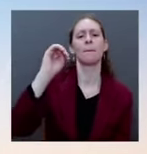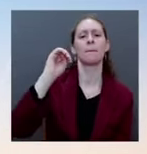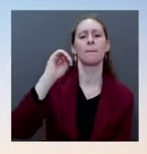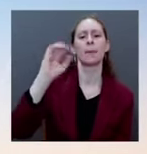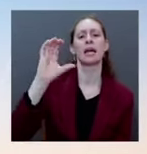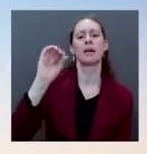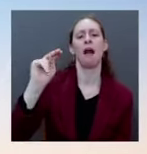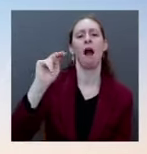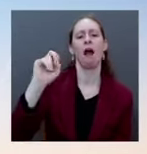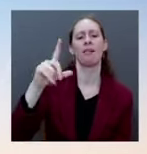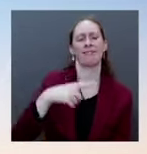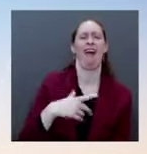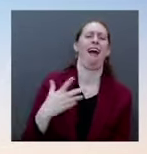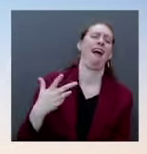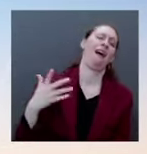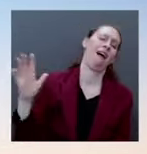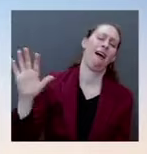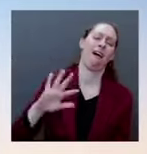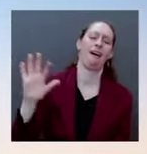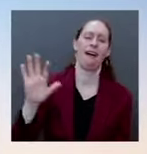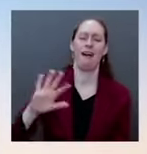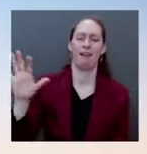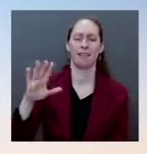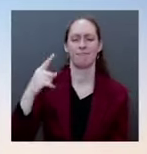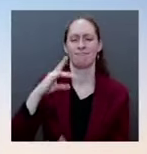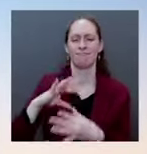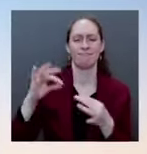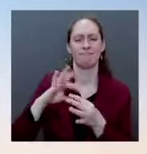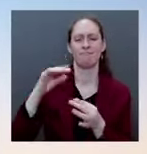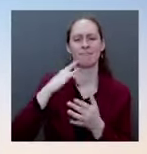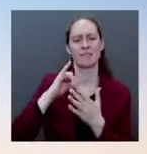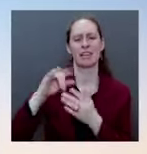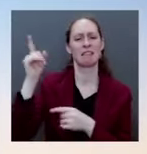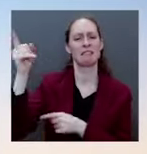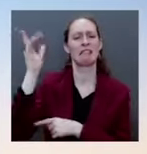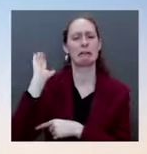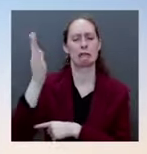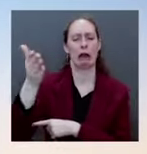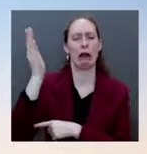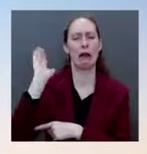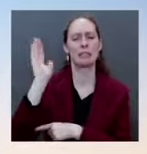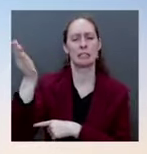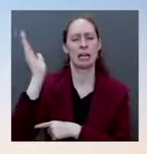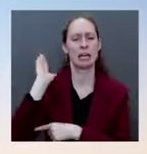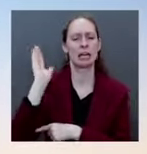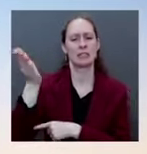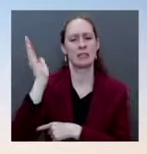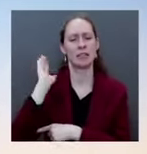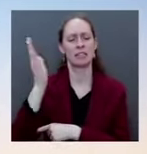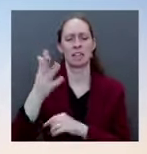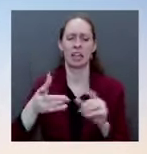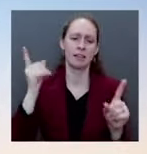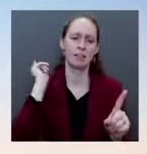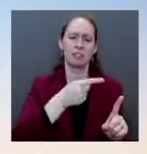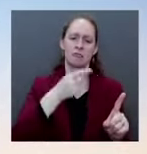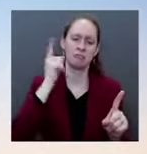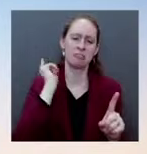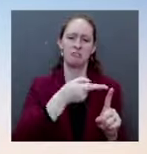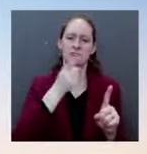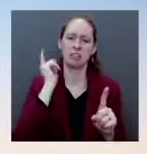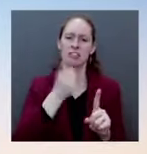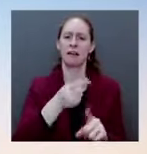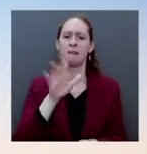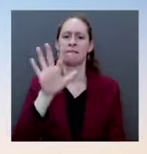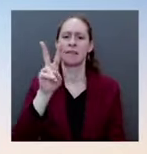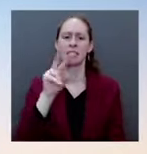shouting that 52 senators and millions of Americans are racist unless he gets whatever he wants. Well, I know the President was asked